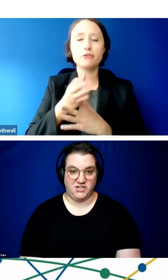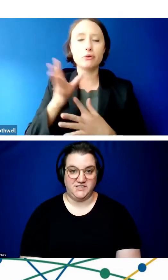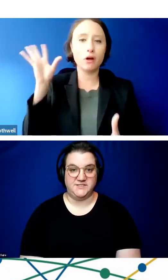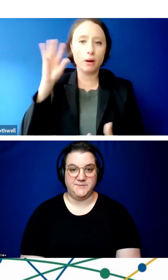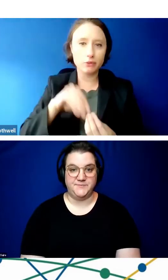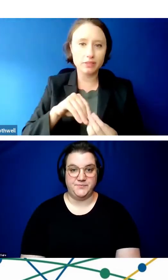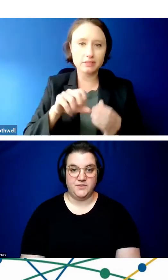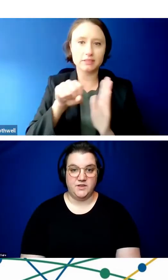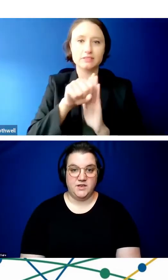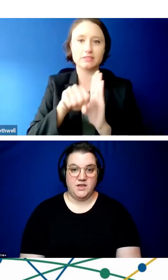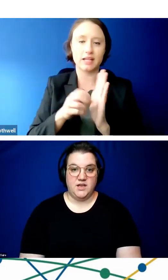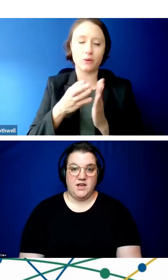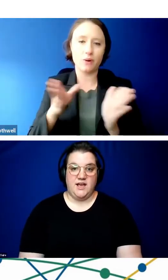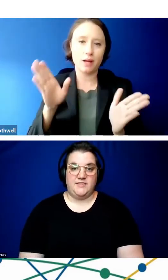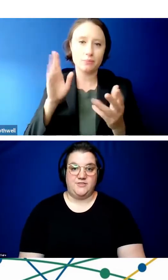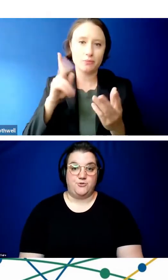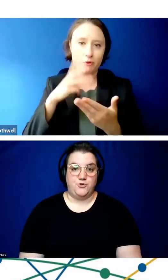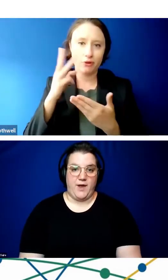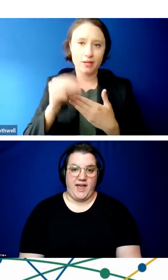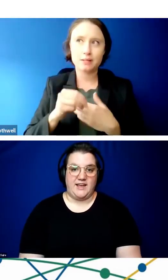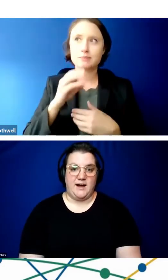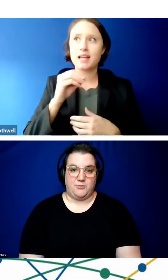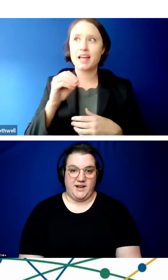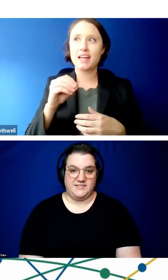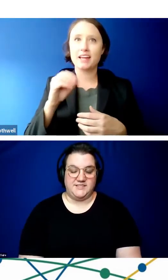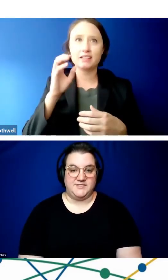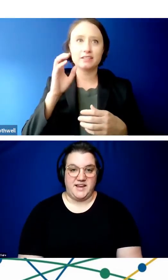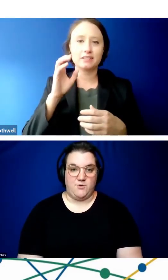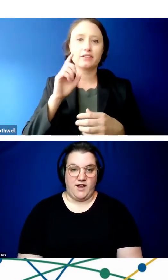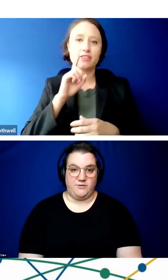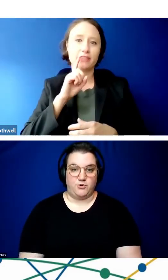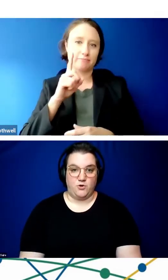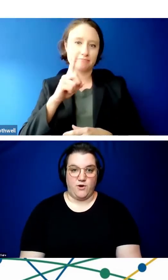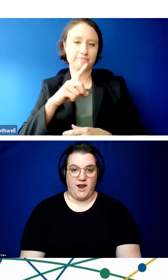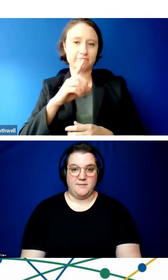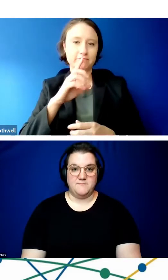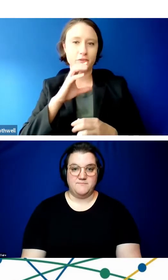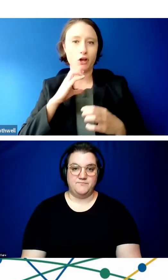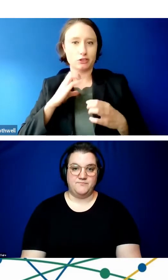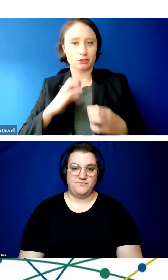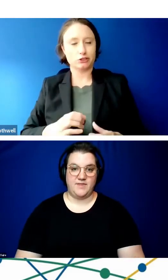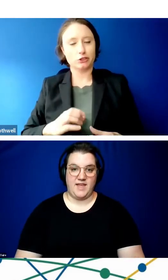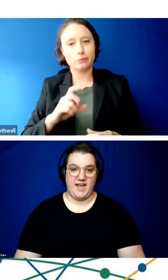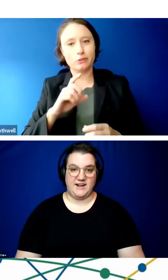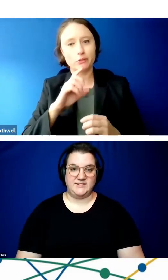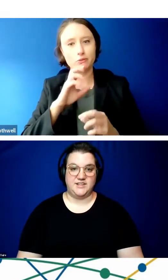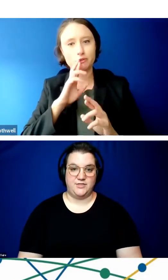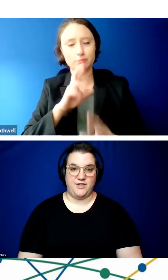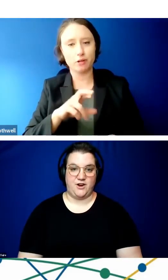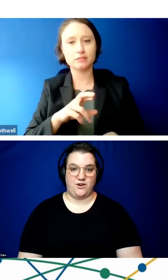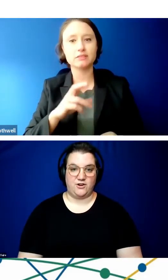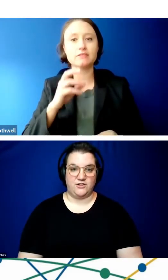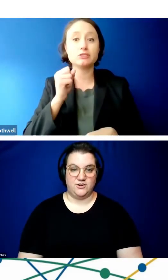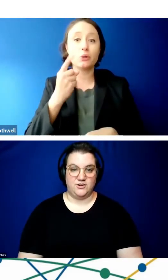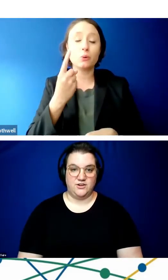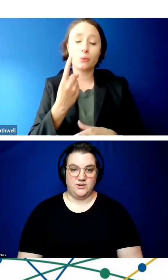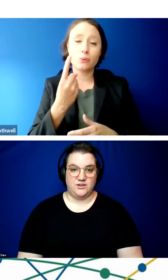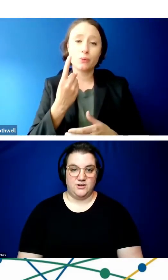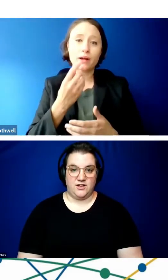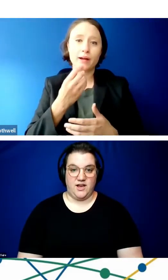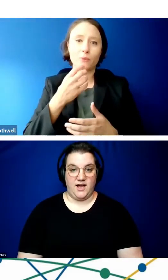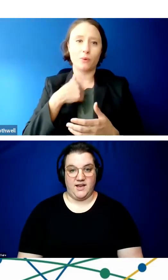different ages through a comprehensive statewide program. And they are